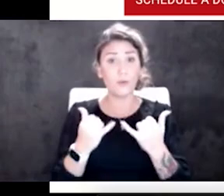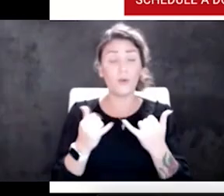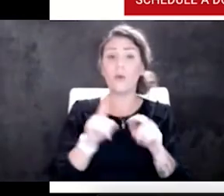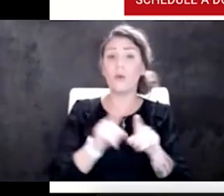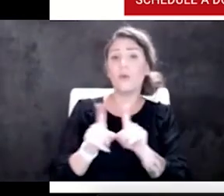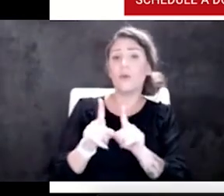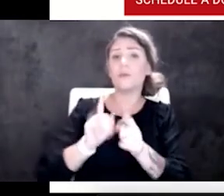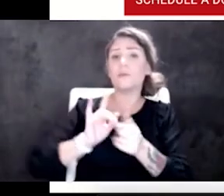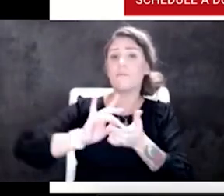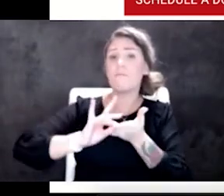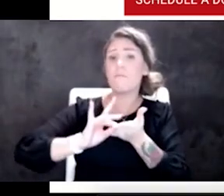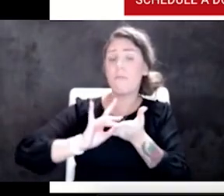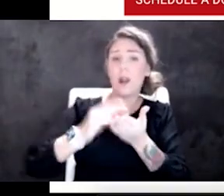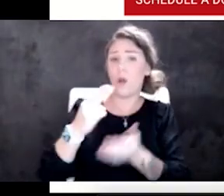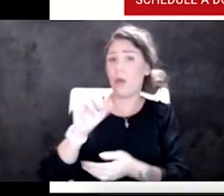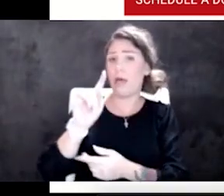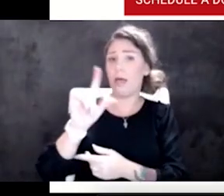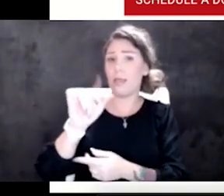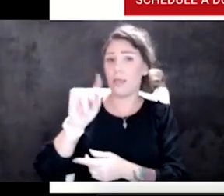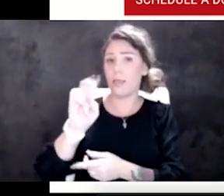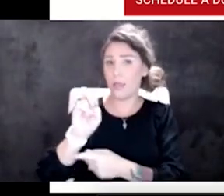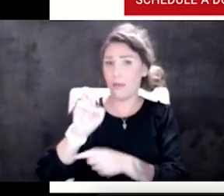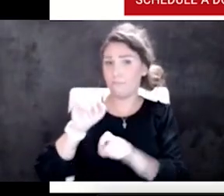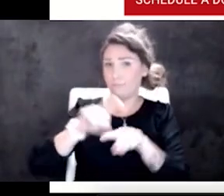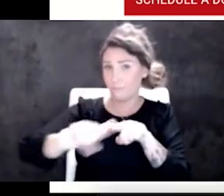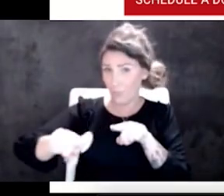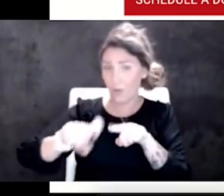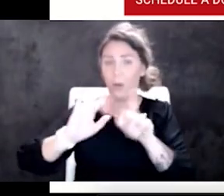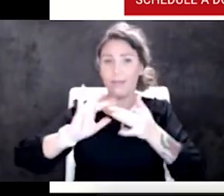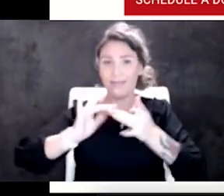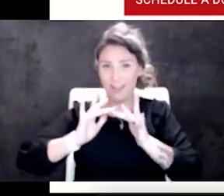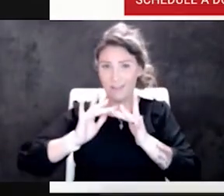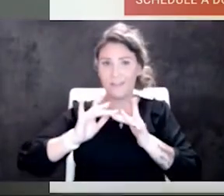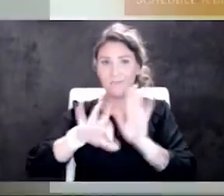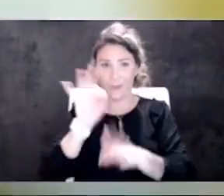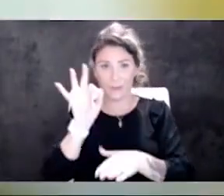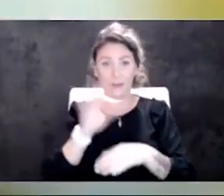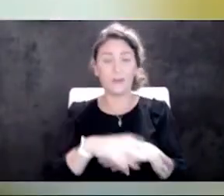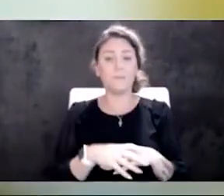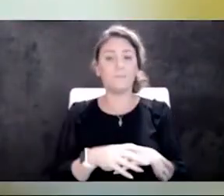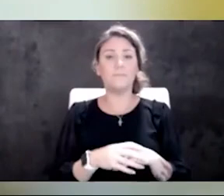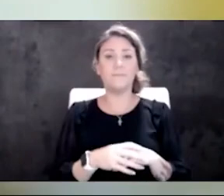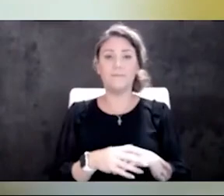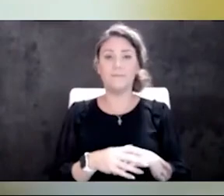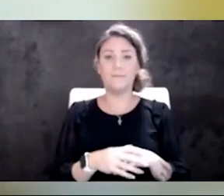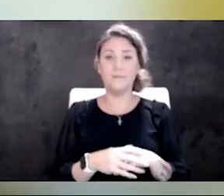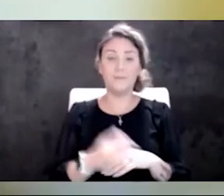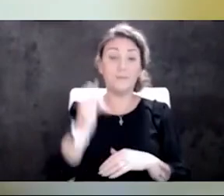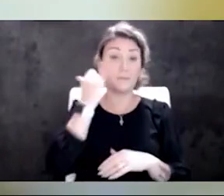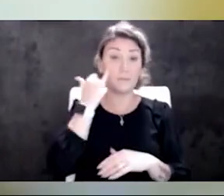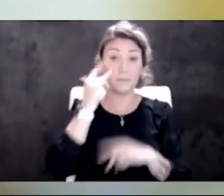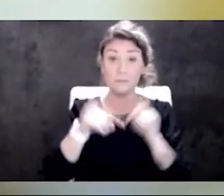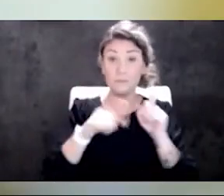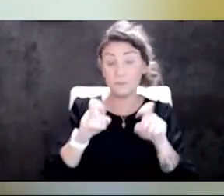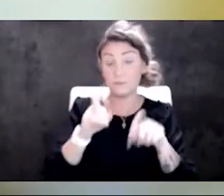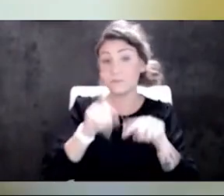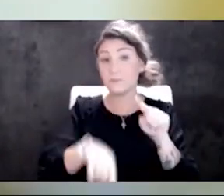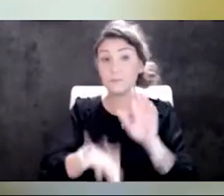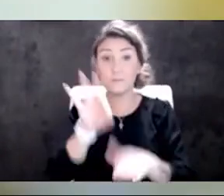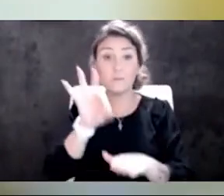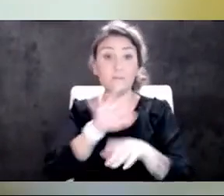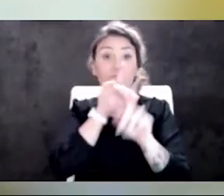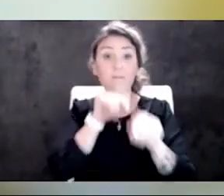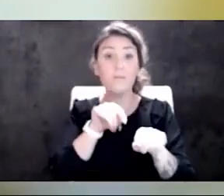hotline that you can call, um, which you can find online as well. And, uh, if you have questions and aren't able to find those answers on our